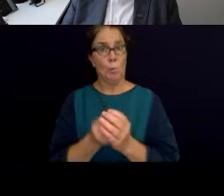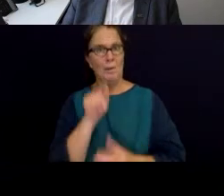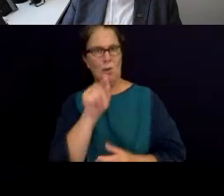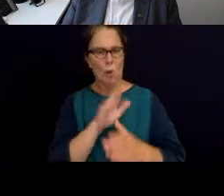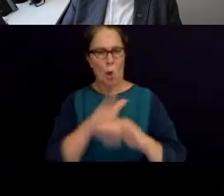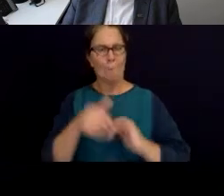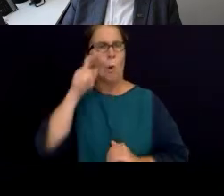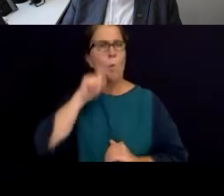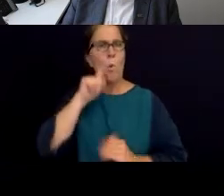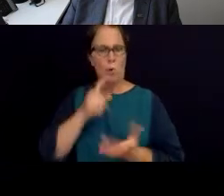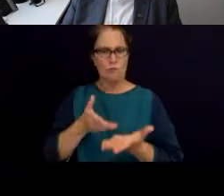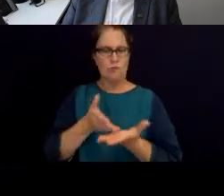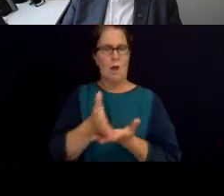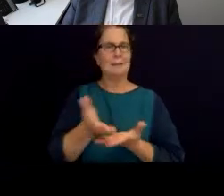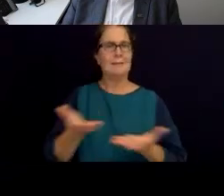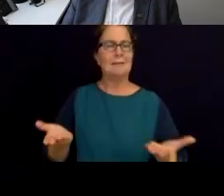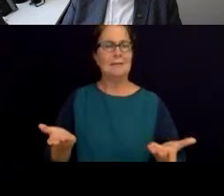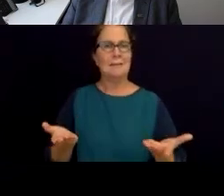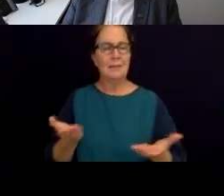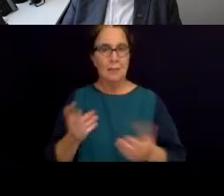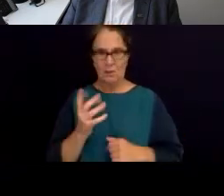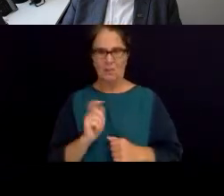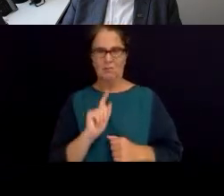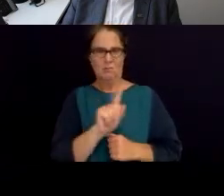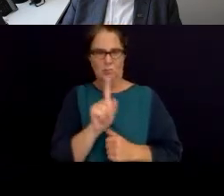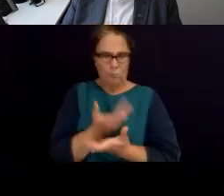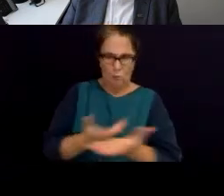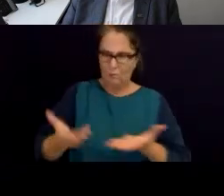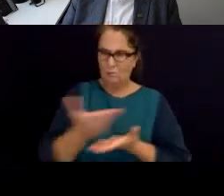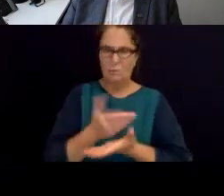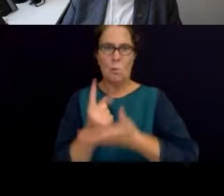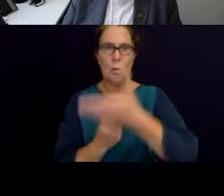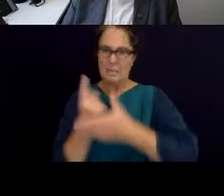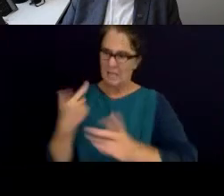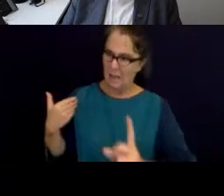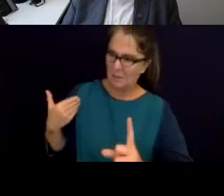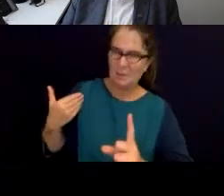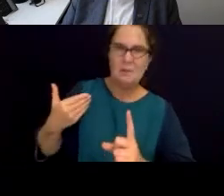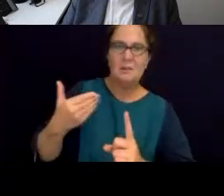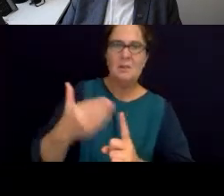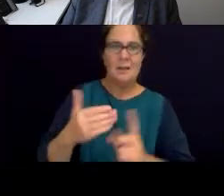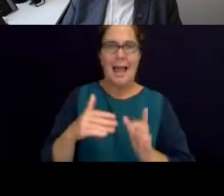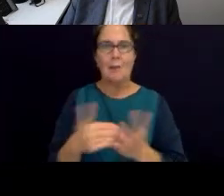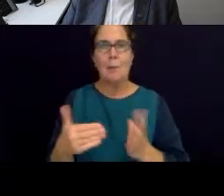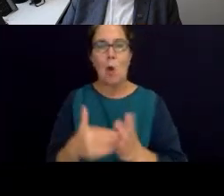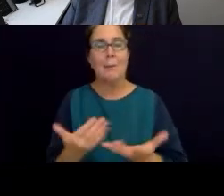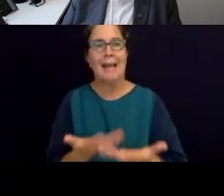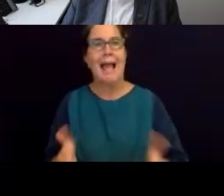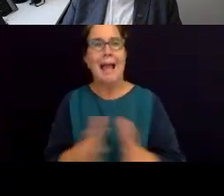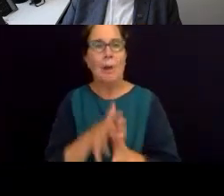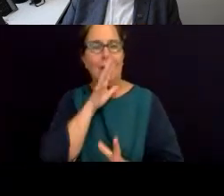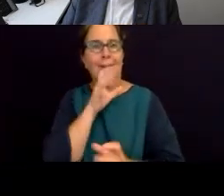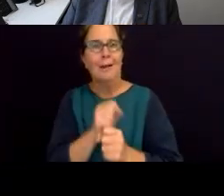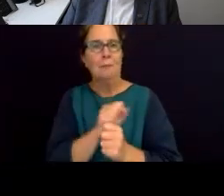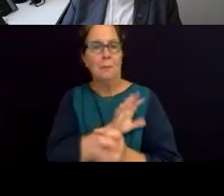rights. Where is that conversation up to at the moment and how are government doing it,